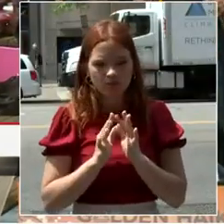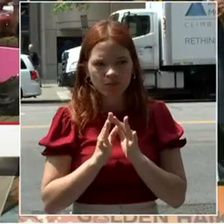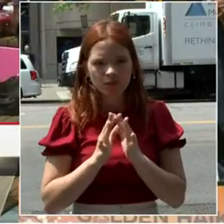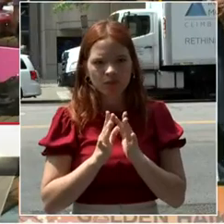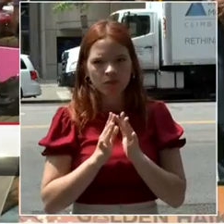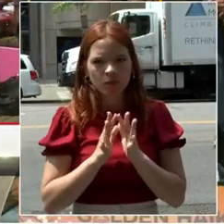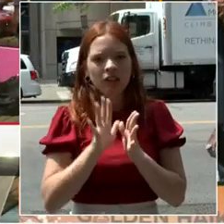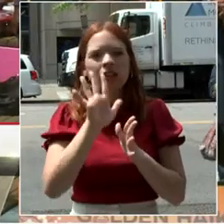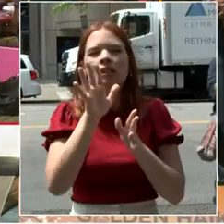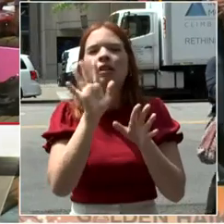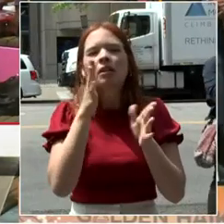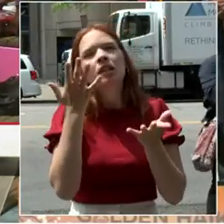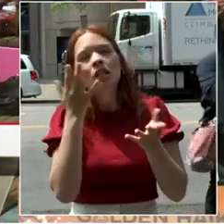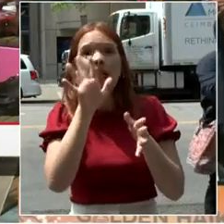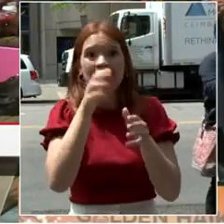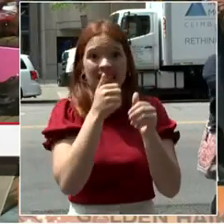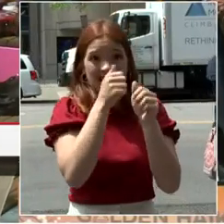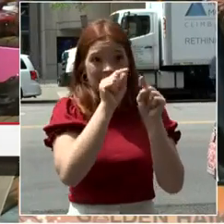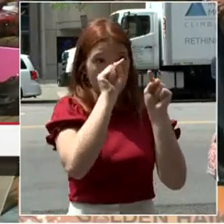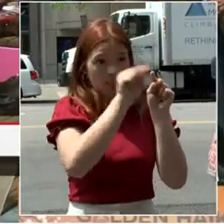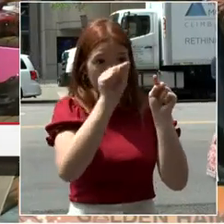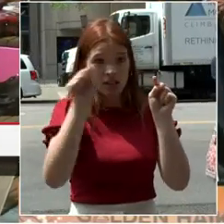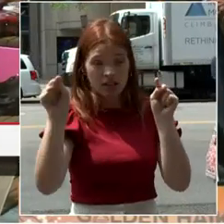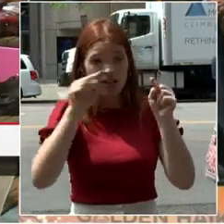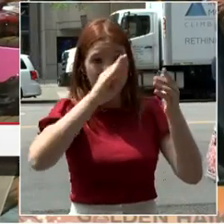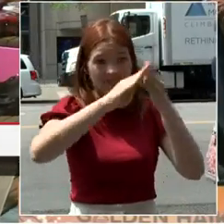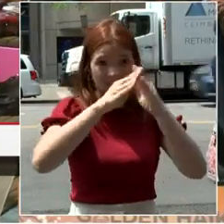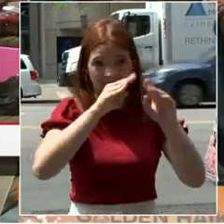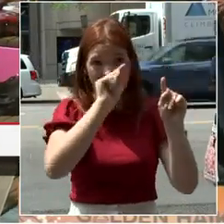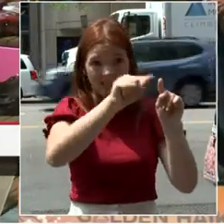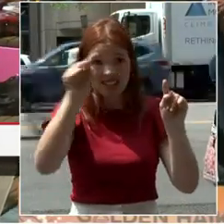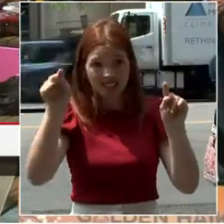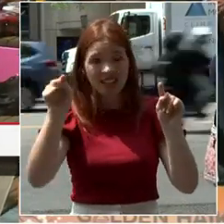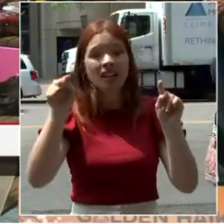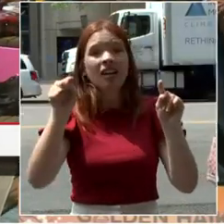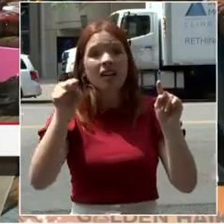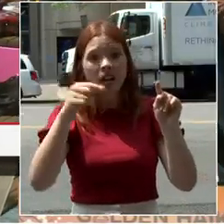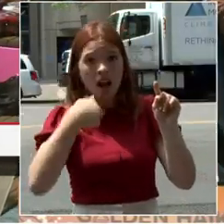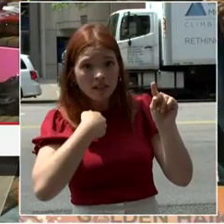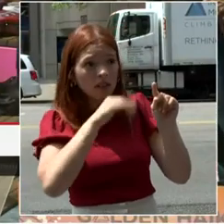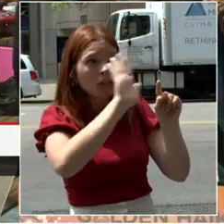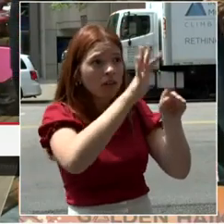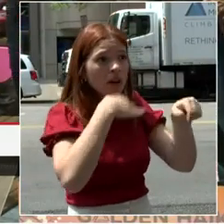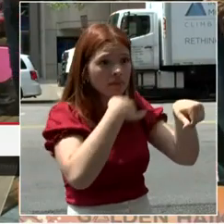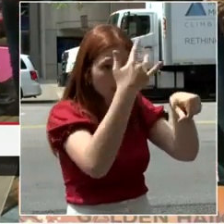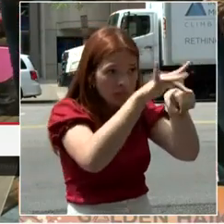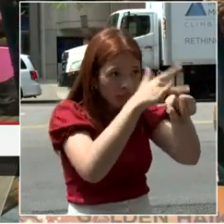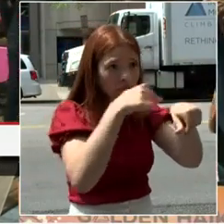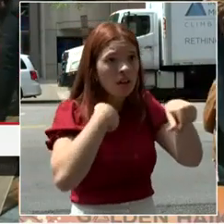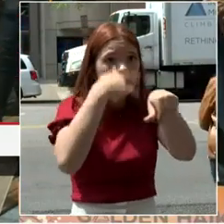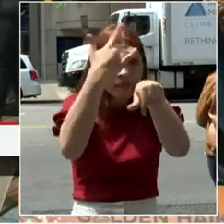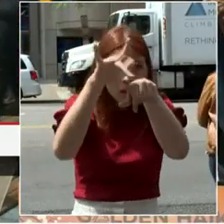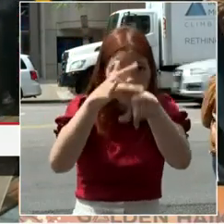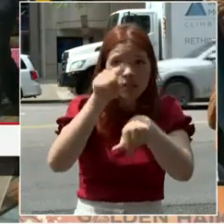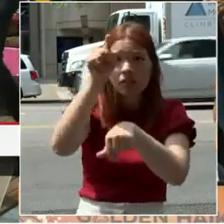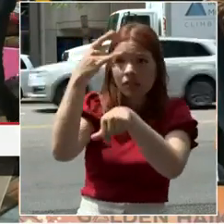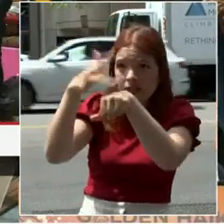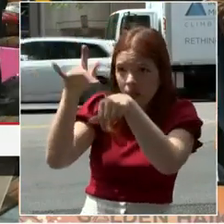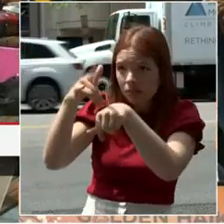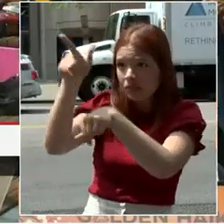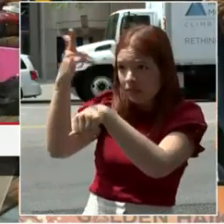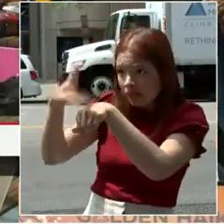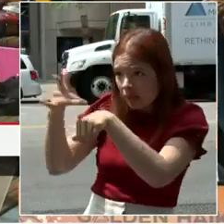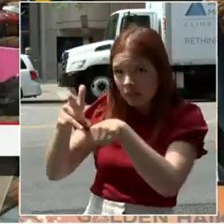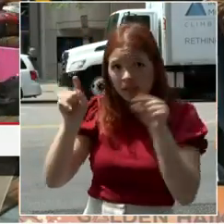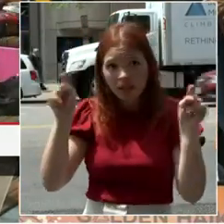full complement of amenities that make people want to live there because that is what makes D.C. more affordable.